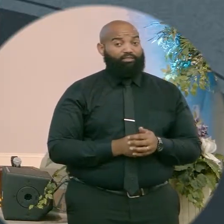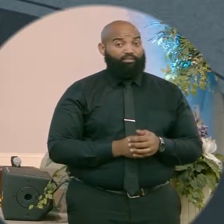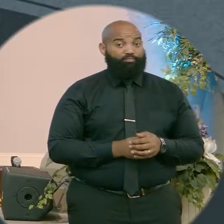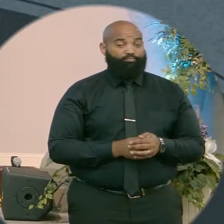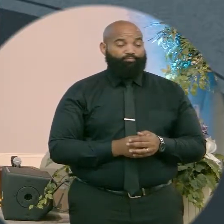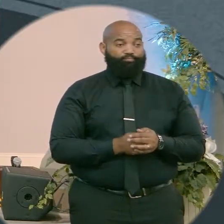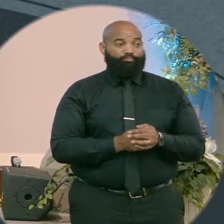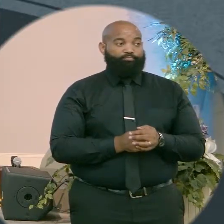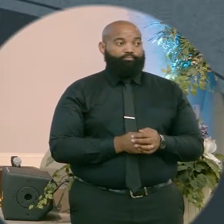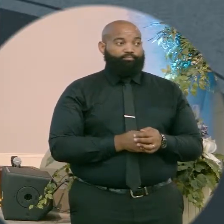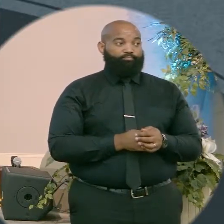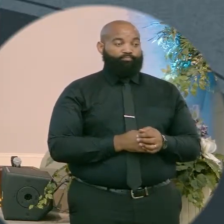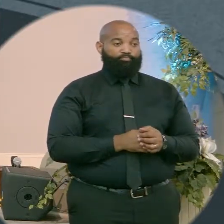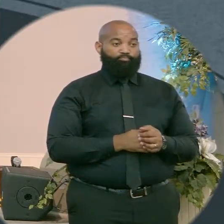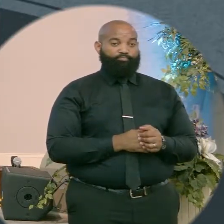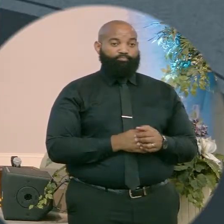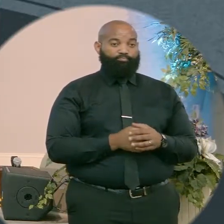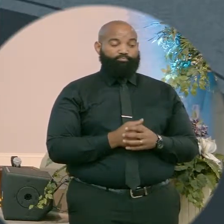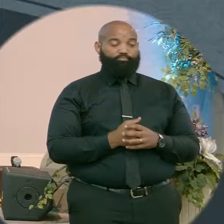how we walk through a little something, something.